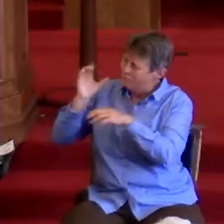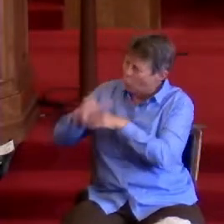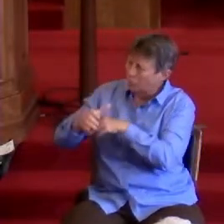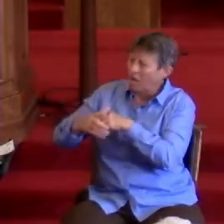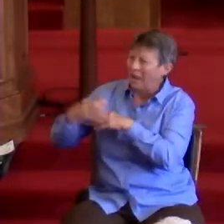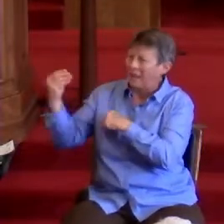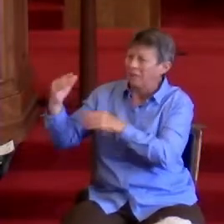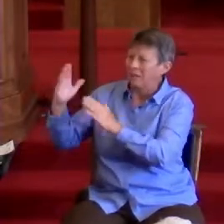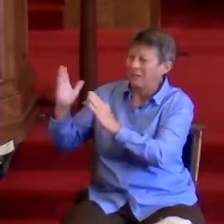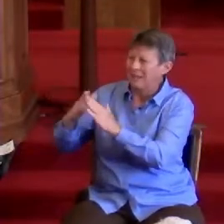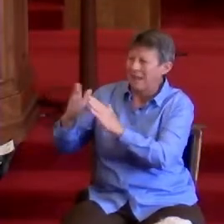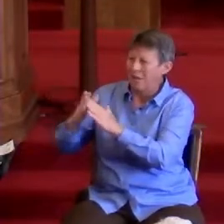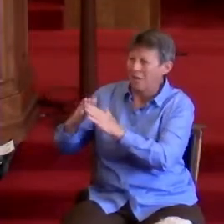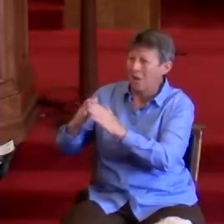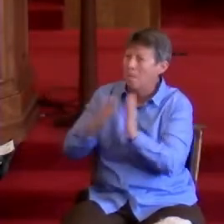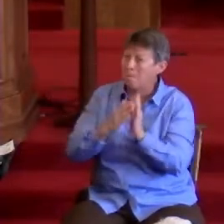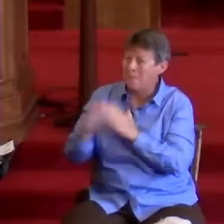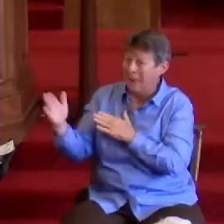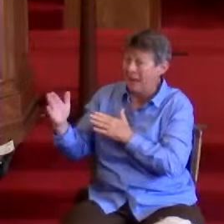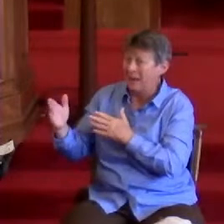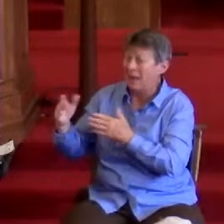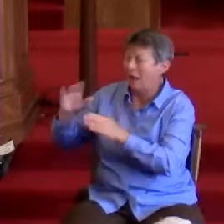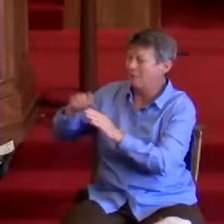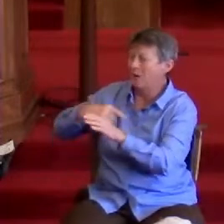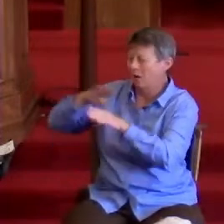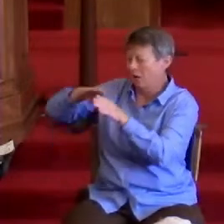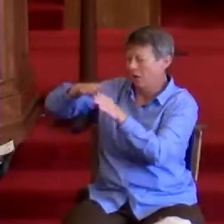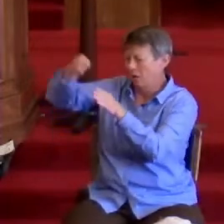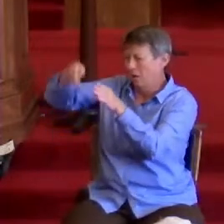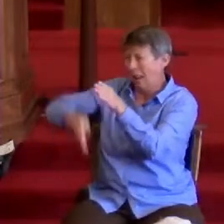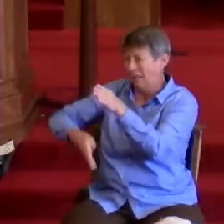with the intention of throwing him off a cliff.